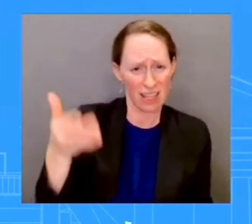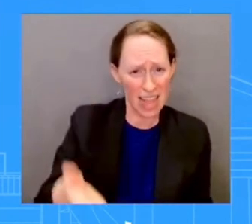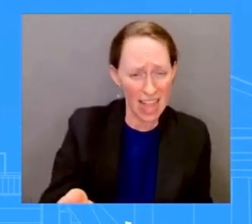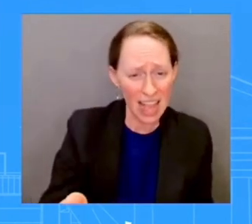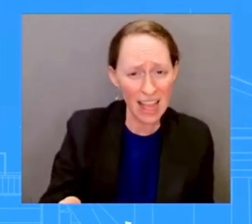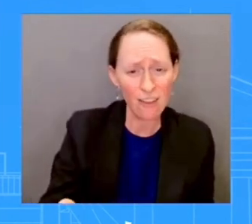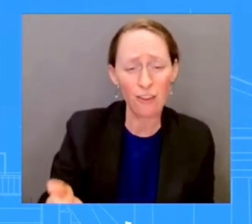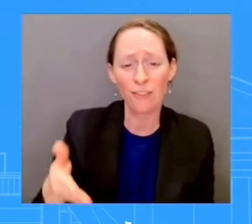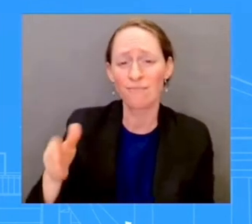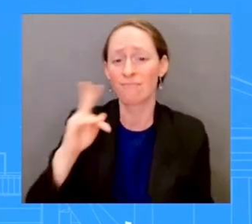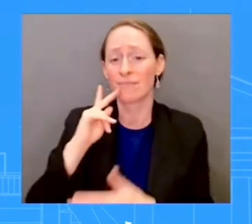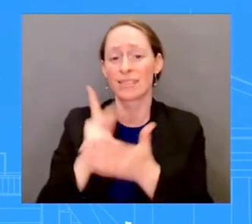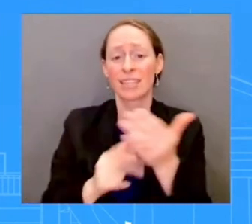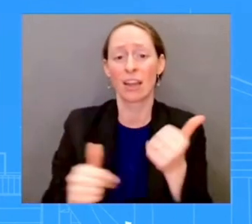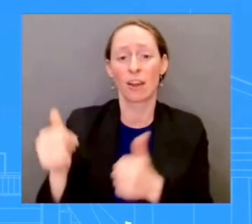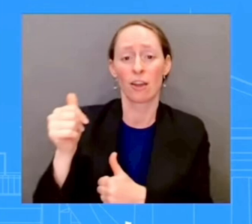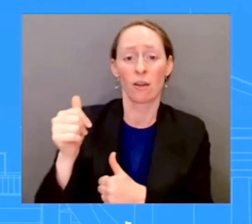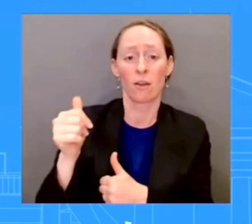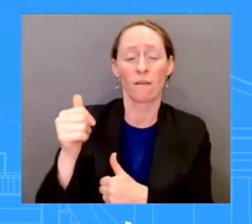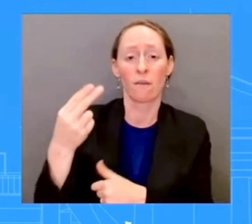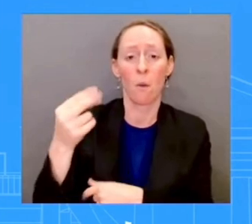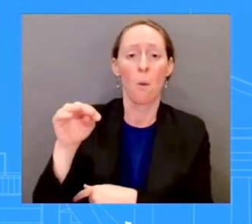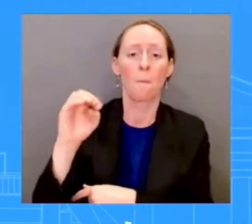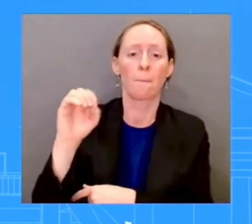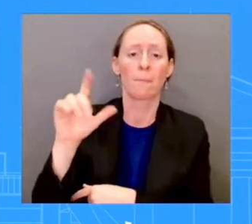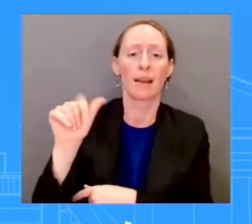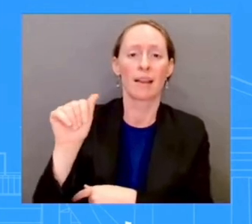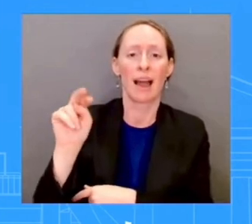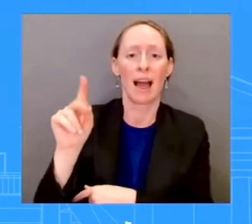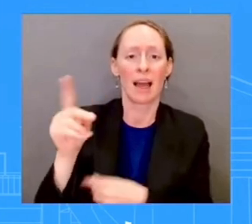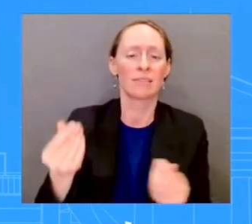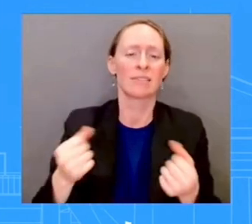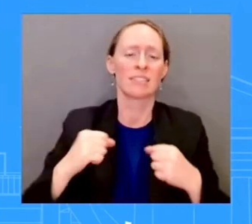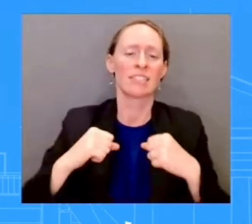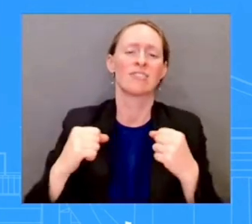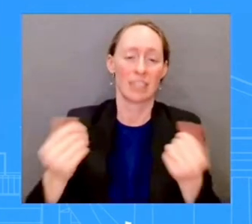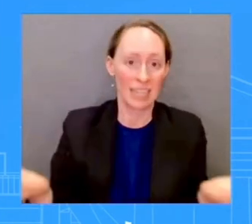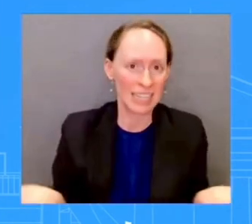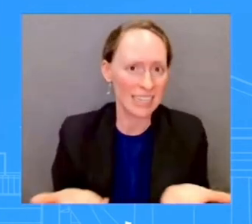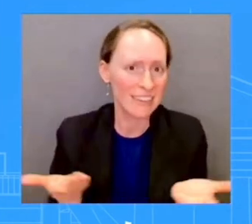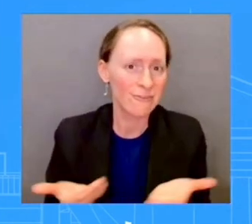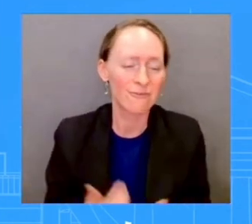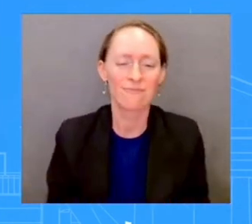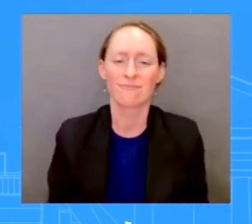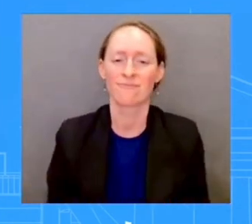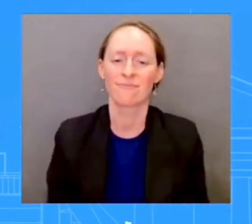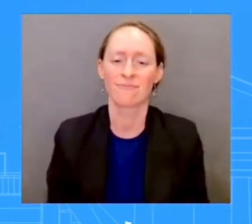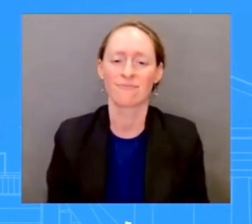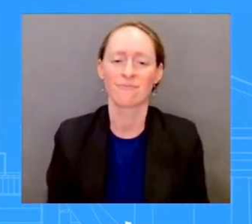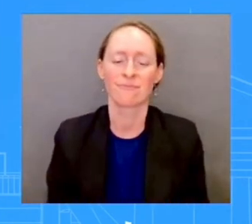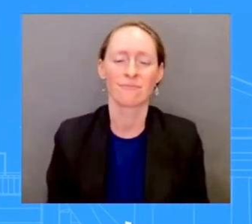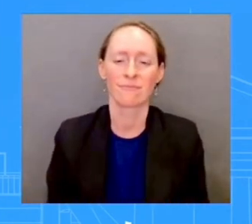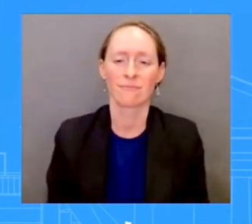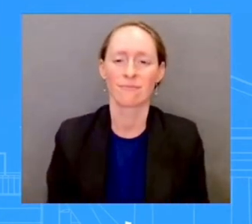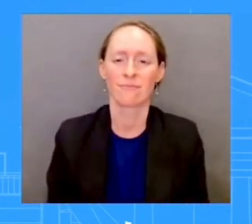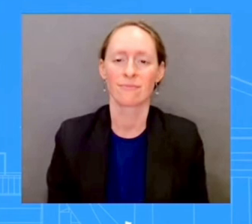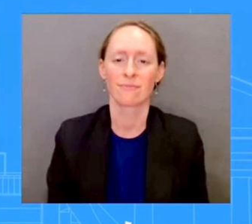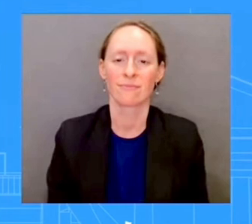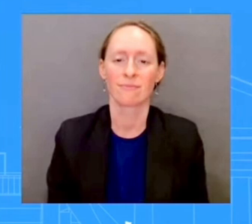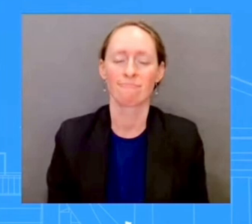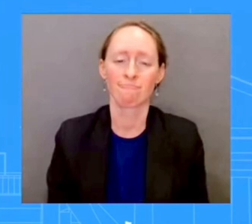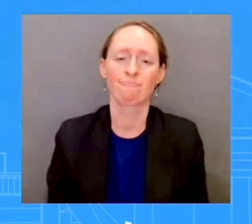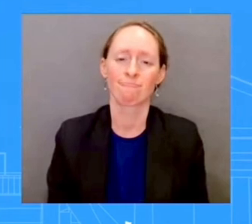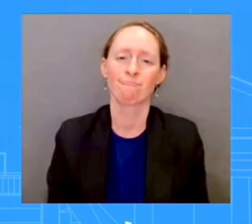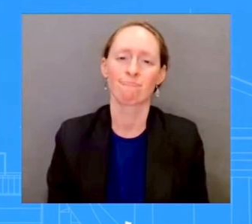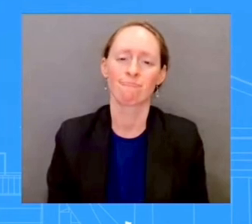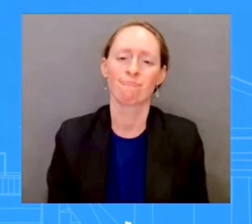with the governor, I think that shows how important the President thought this meeting was to make sure he had his top people speaking with her as well. Part of why I